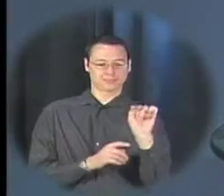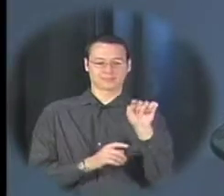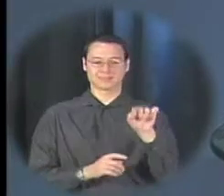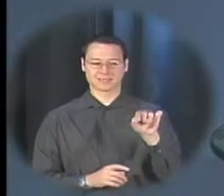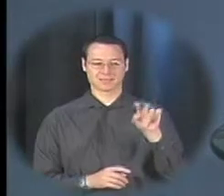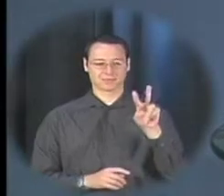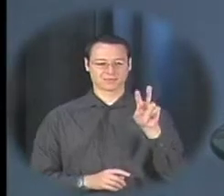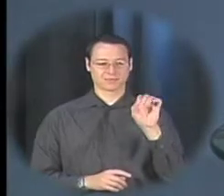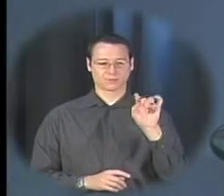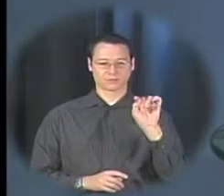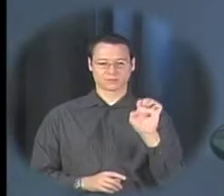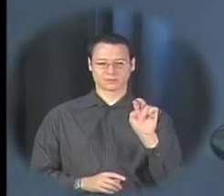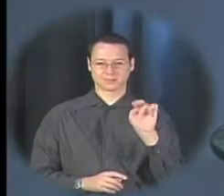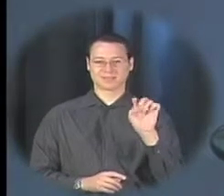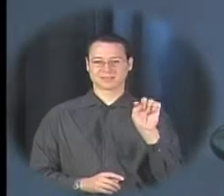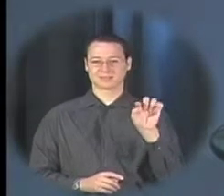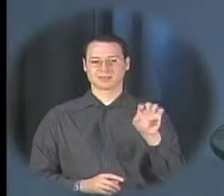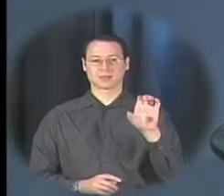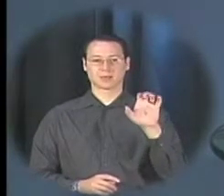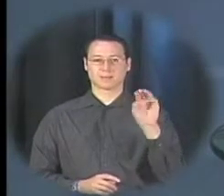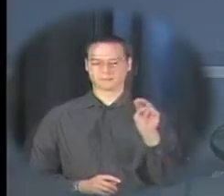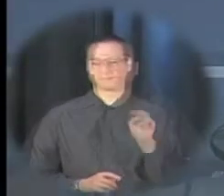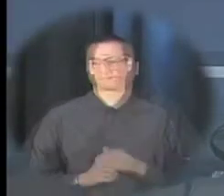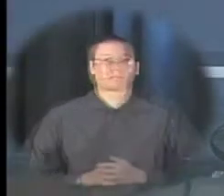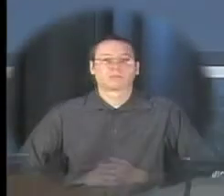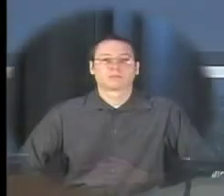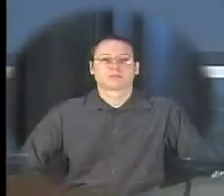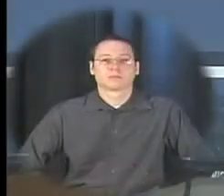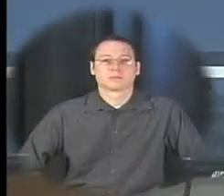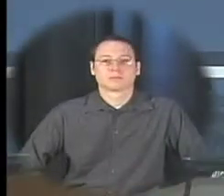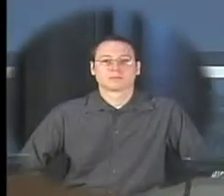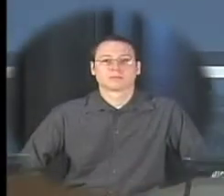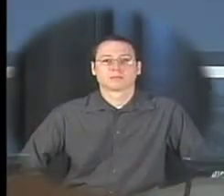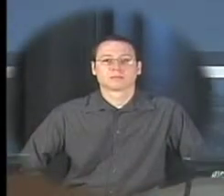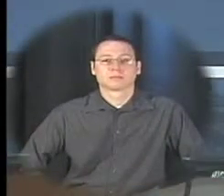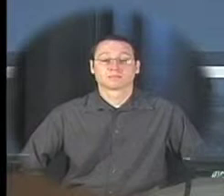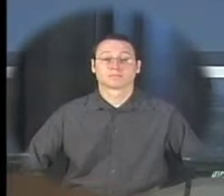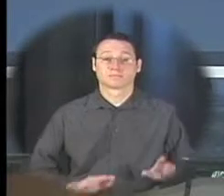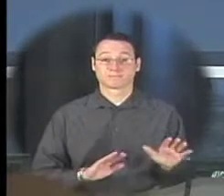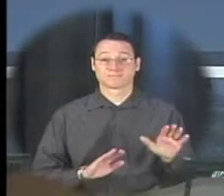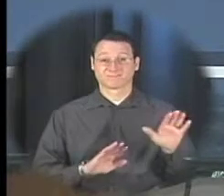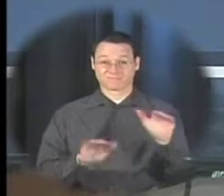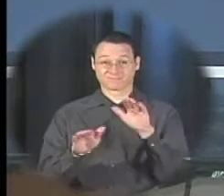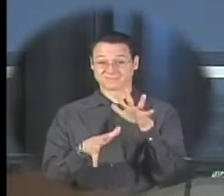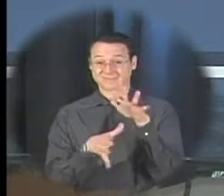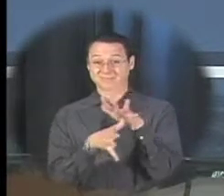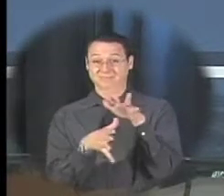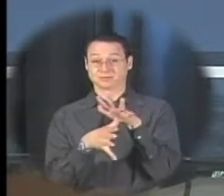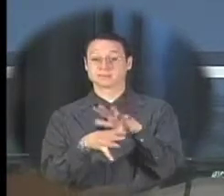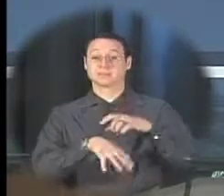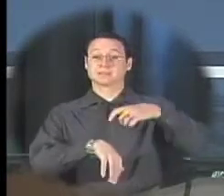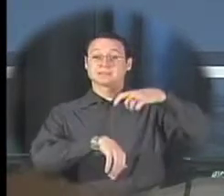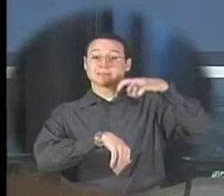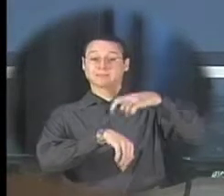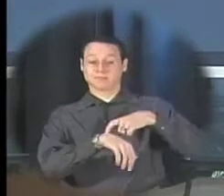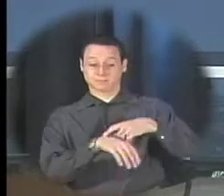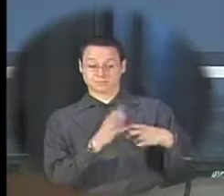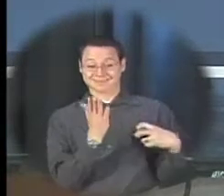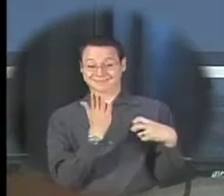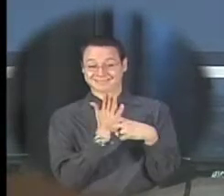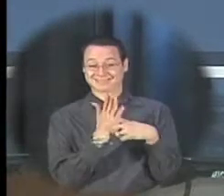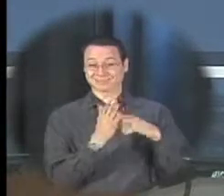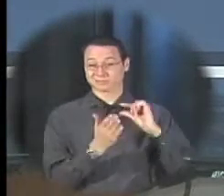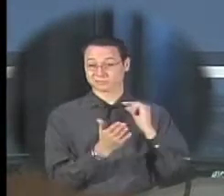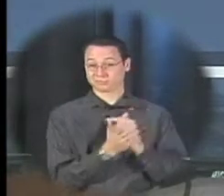.com slash bhs seniors now it's time for you to buy your grad bash ticket a grad